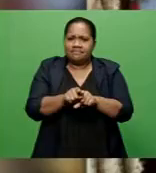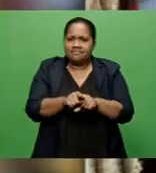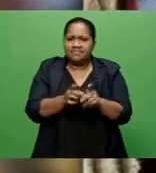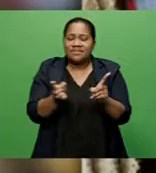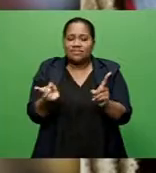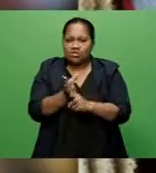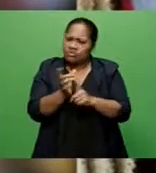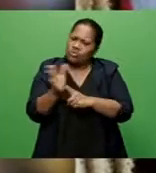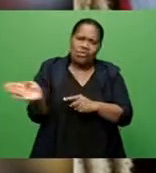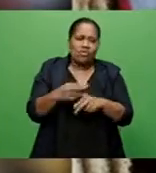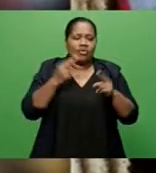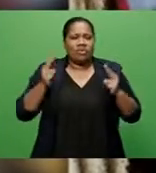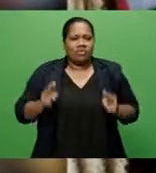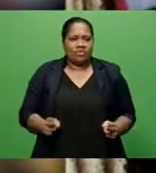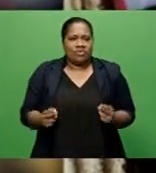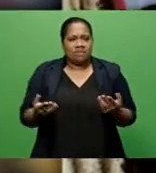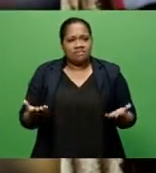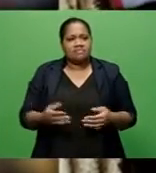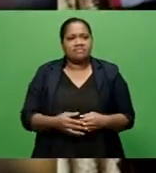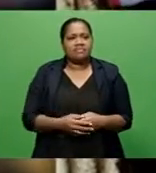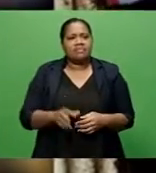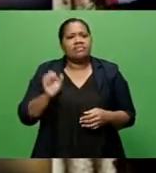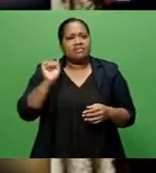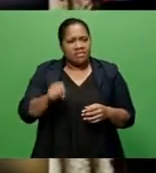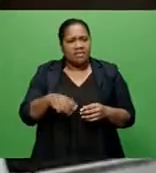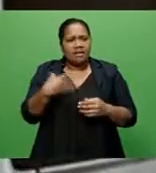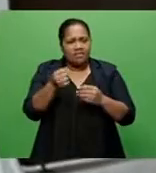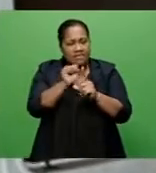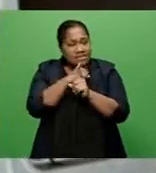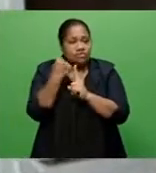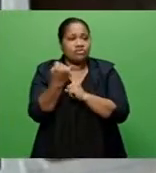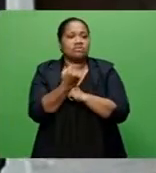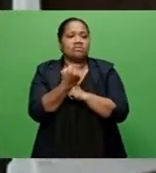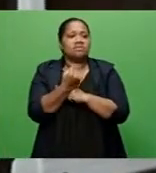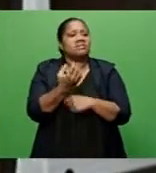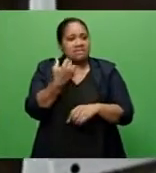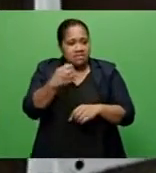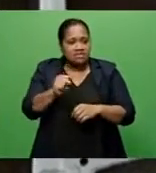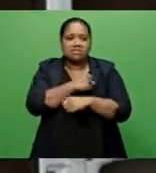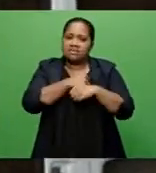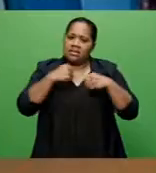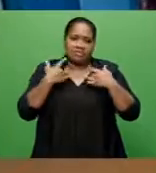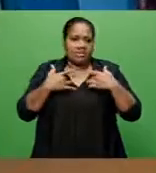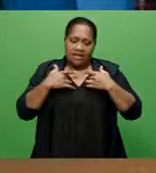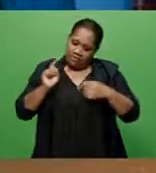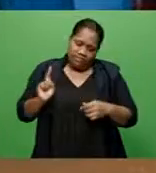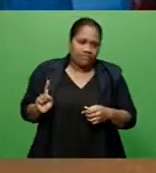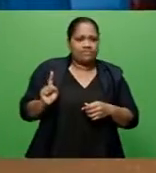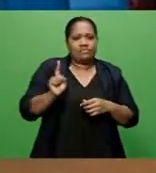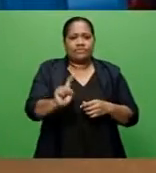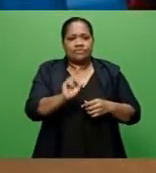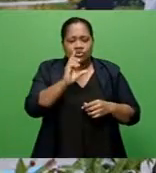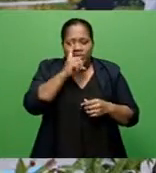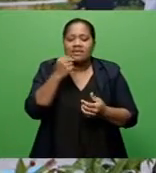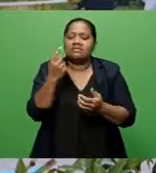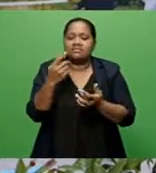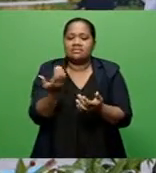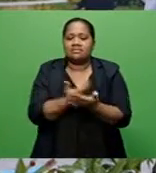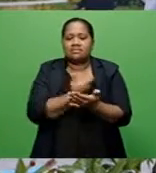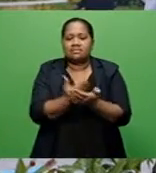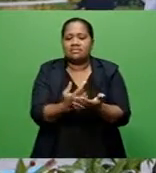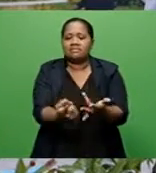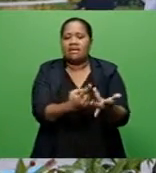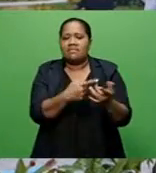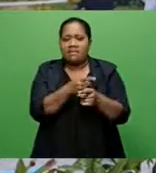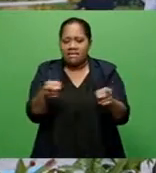are all human. Even though in that kind of situation, we still give our life in order to save another person's life. The Fiji police